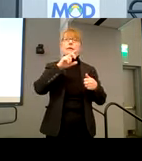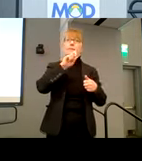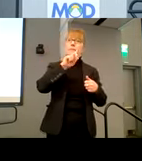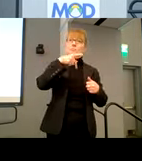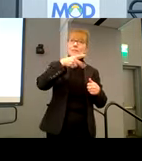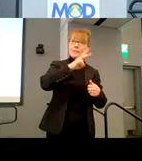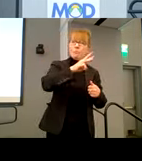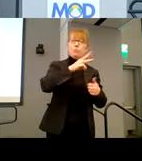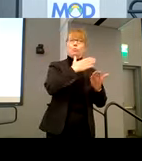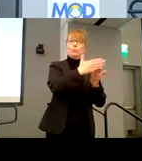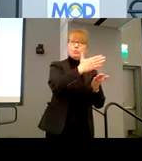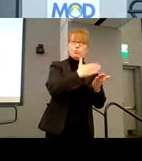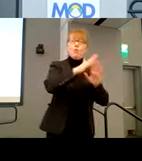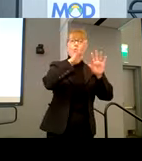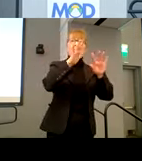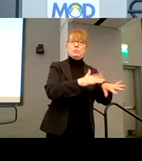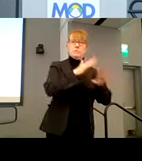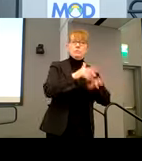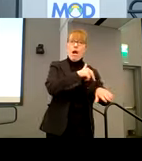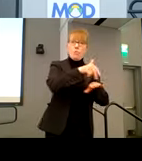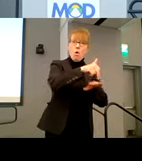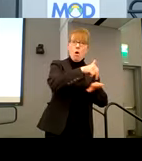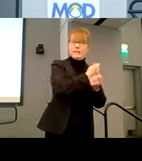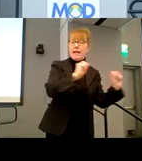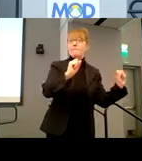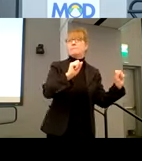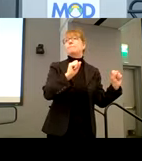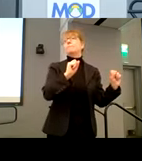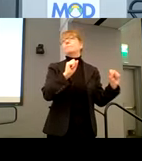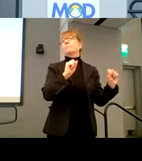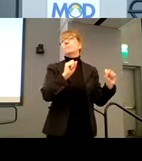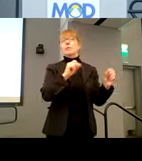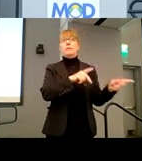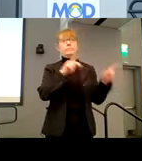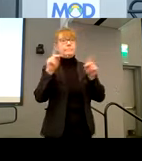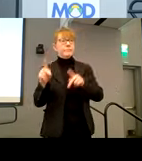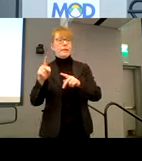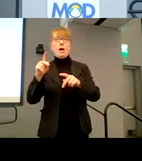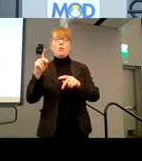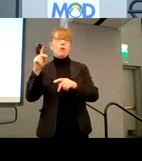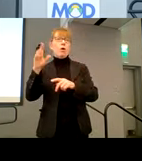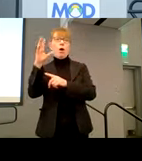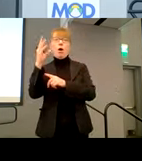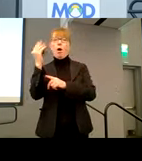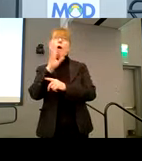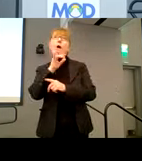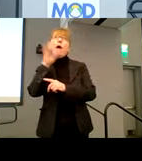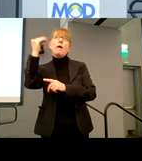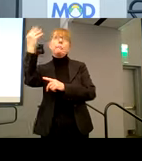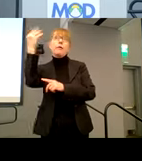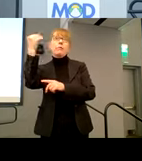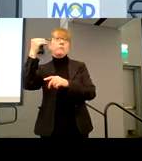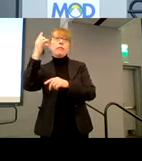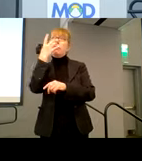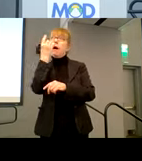clearing snow and keeping sidewalks safe. And folks who think about audible signals and the technology that's there.